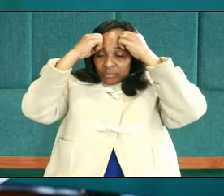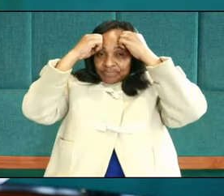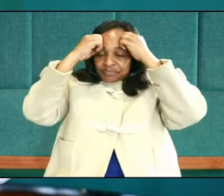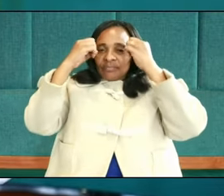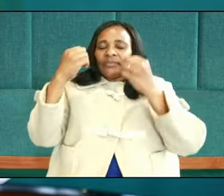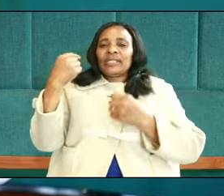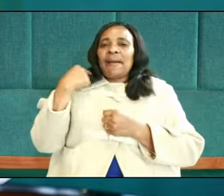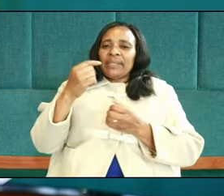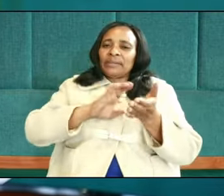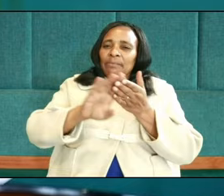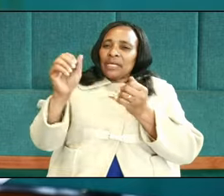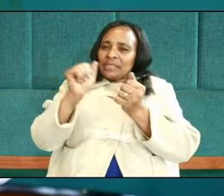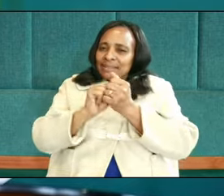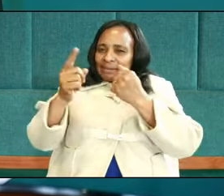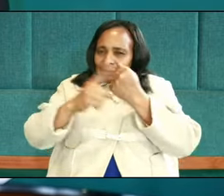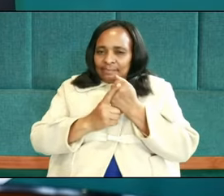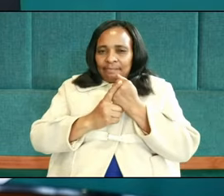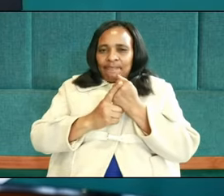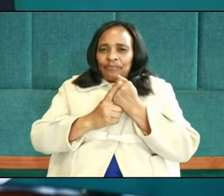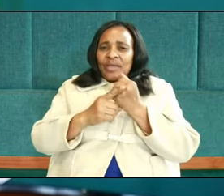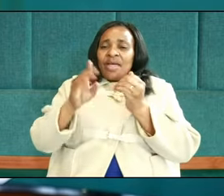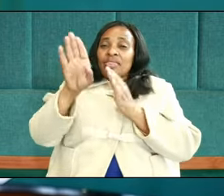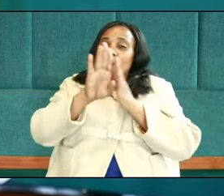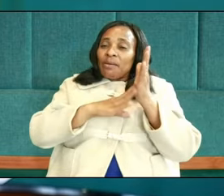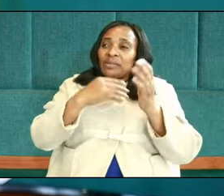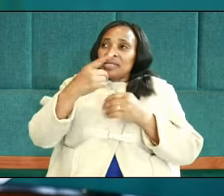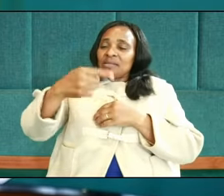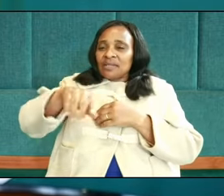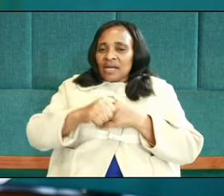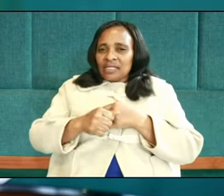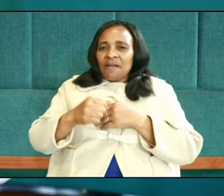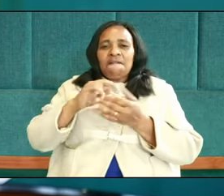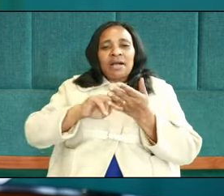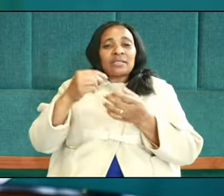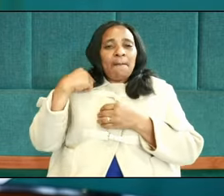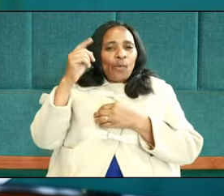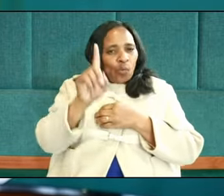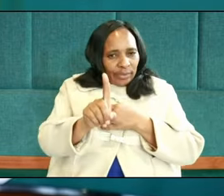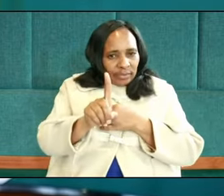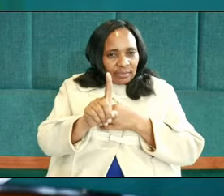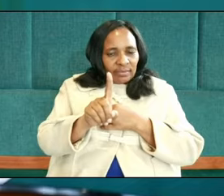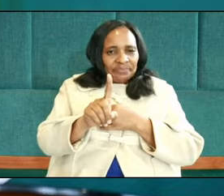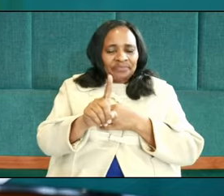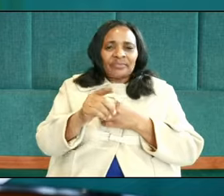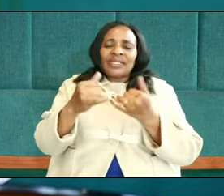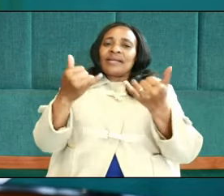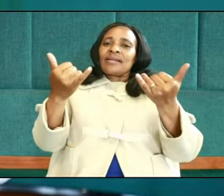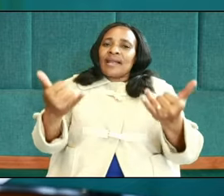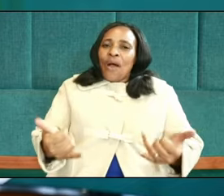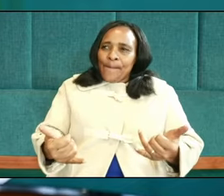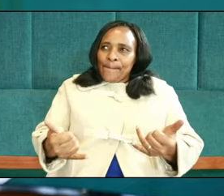Numbers, chapter 16, the Bible tells us in verse number 1, that now